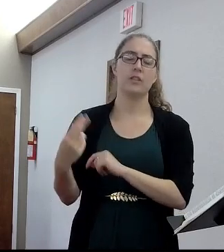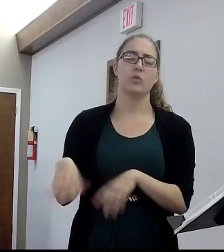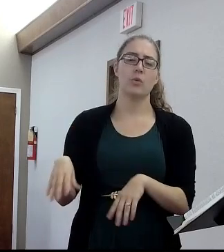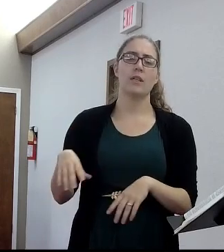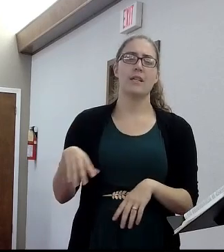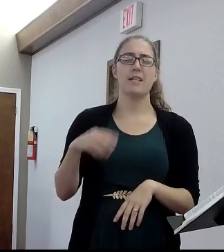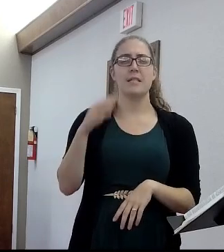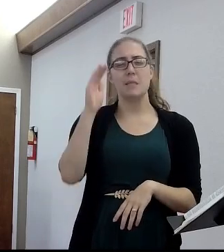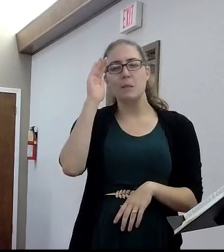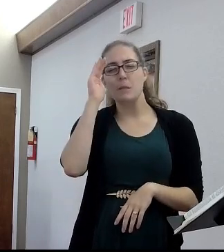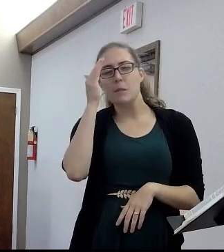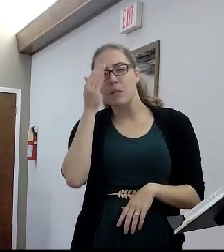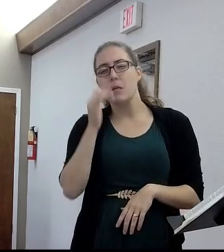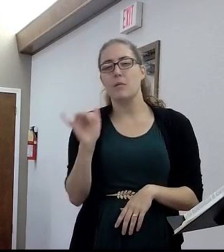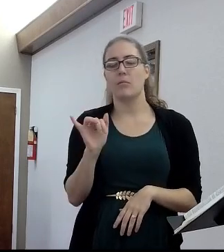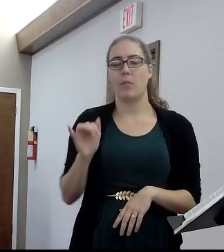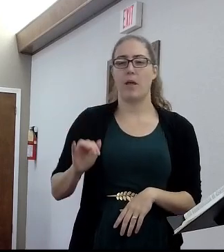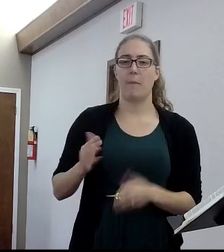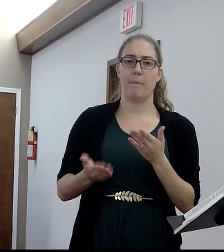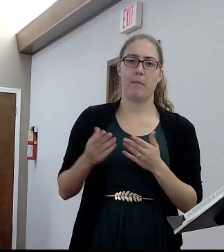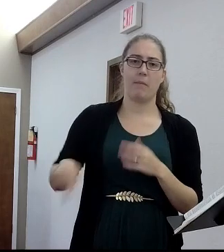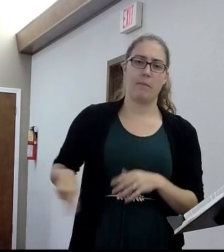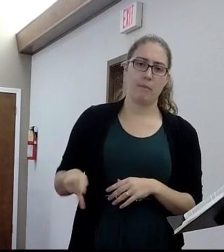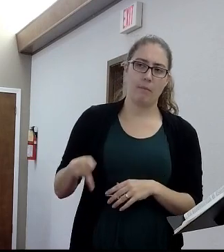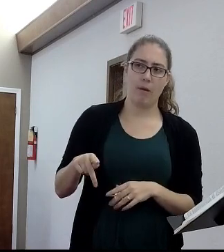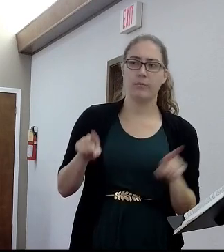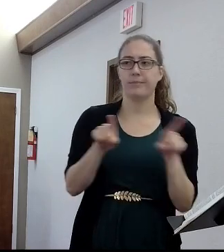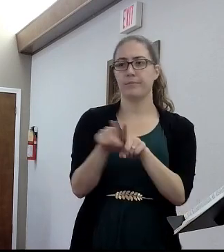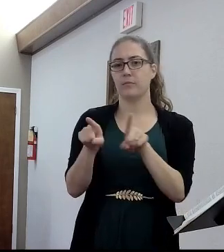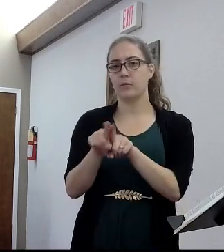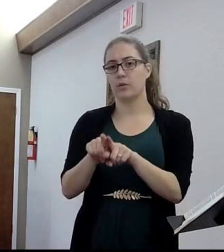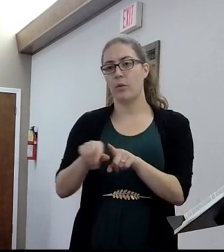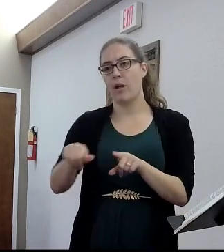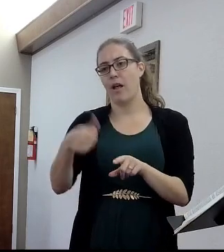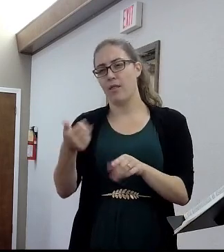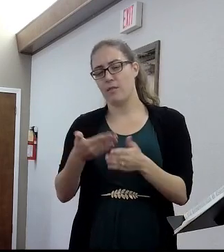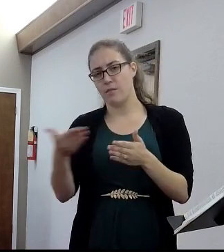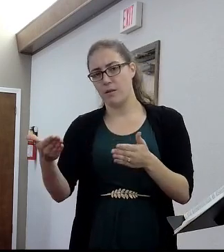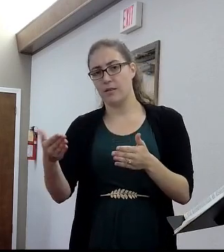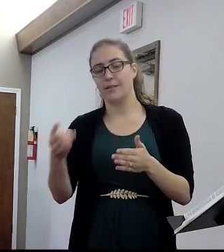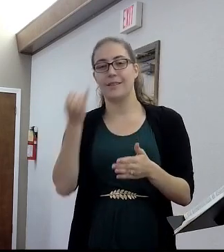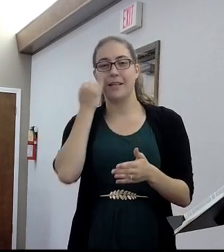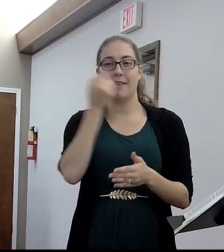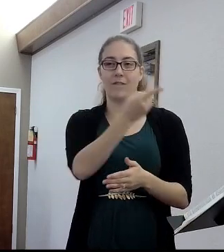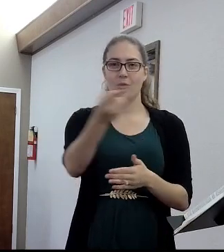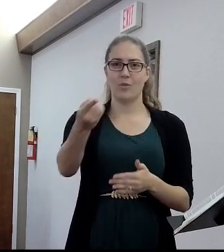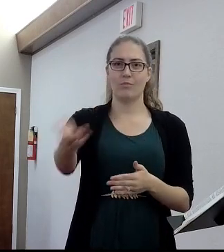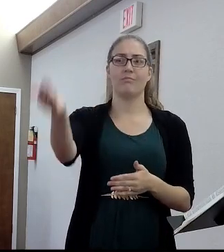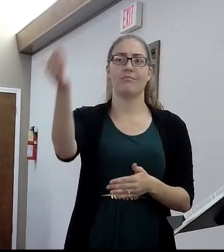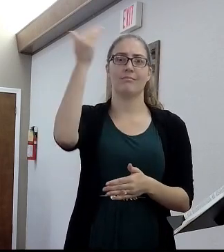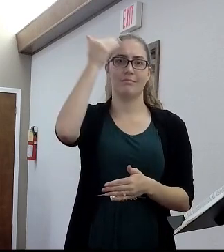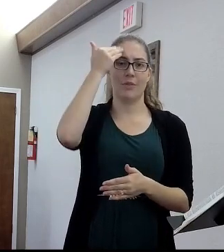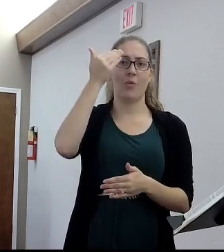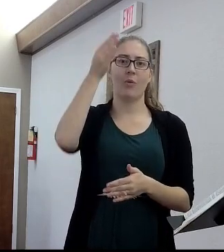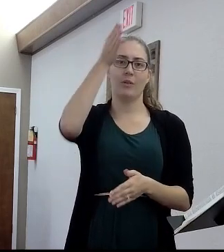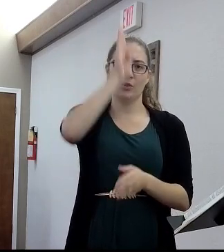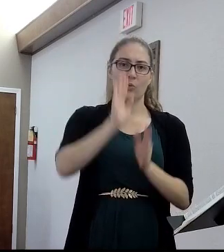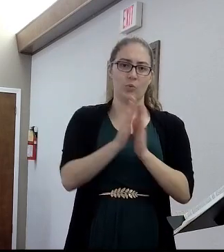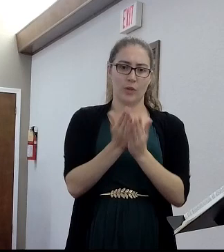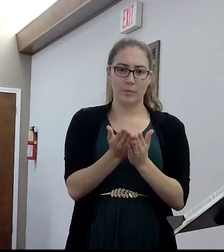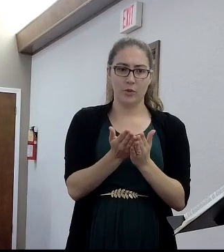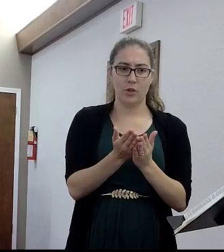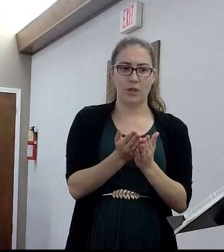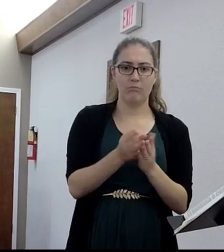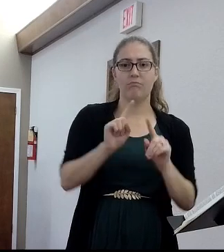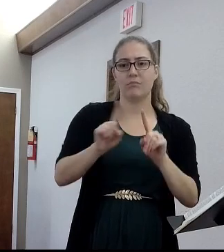if you will. And so, and there's other clues throughout about the book. The more familiar you get with your scripture and who's writing what and how they